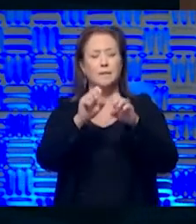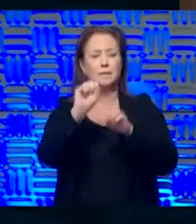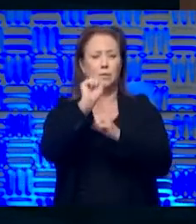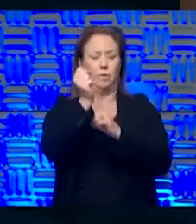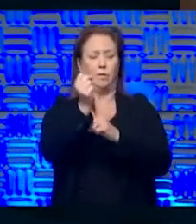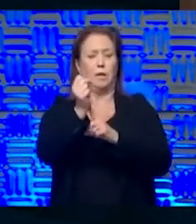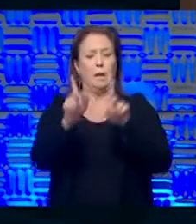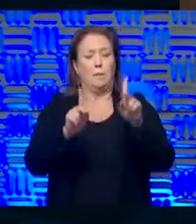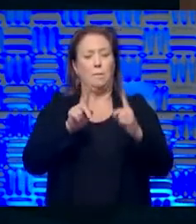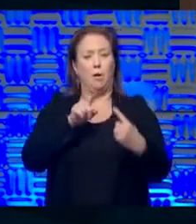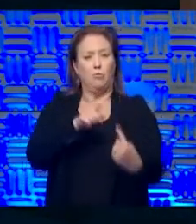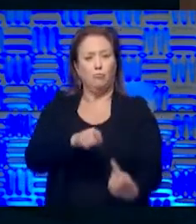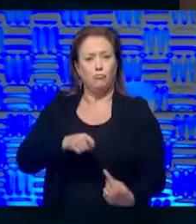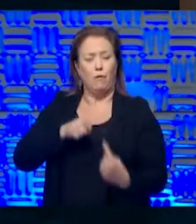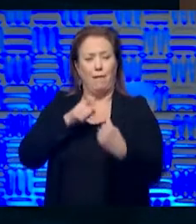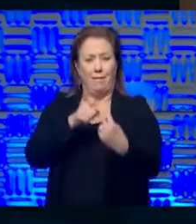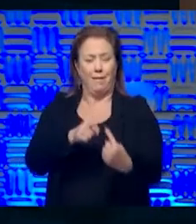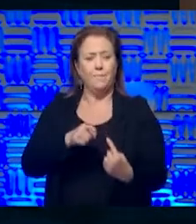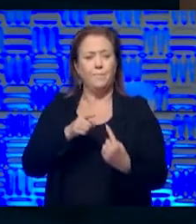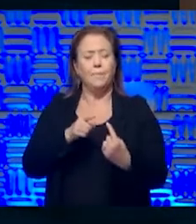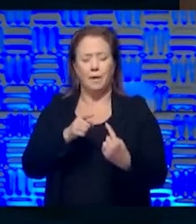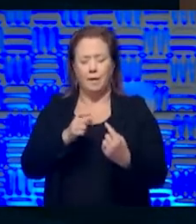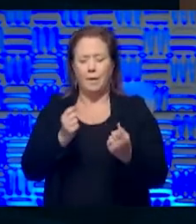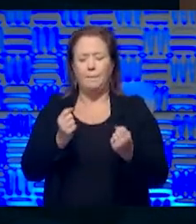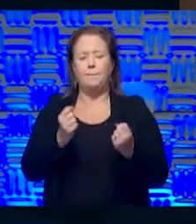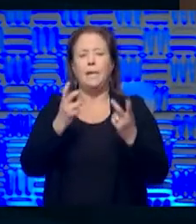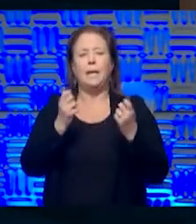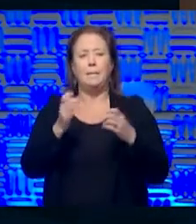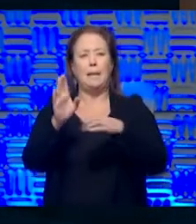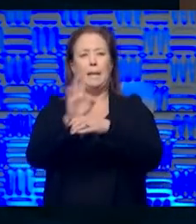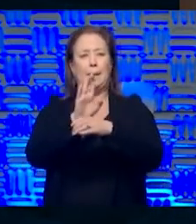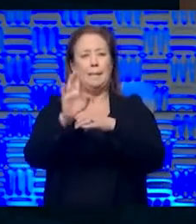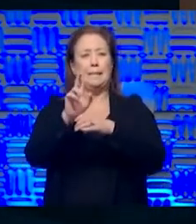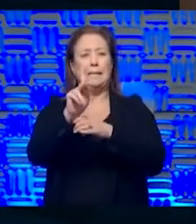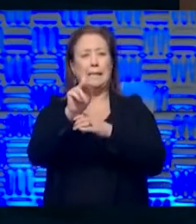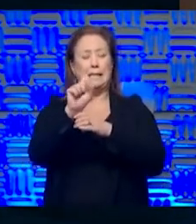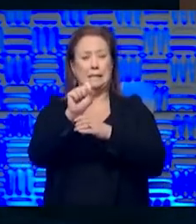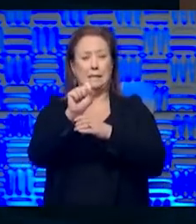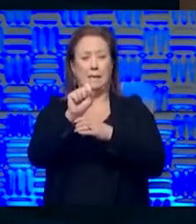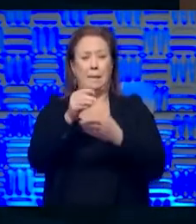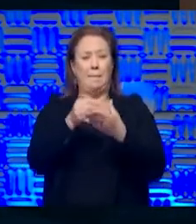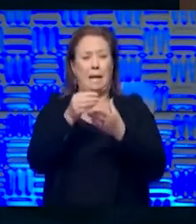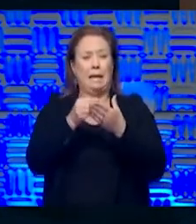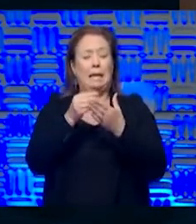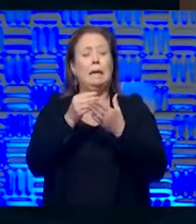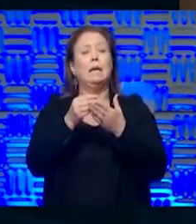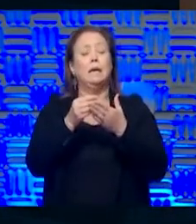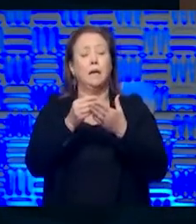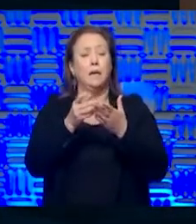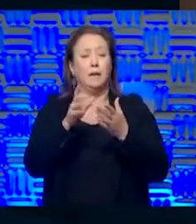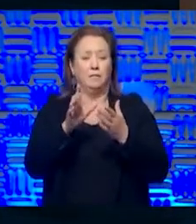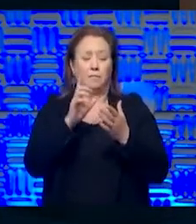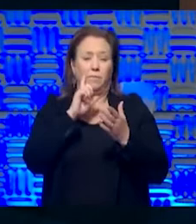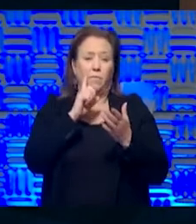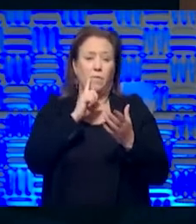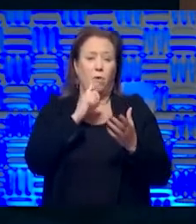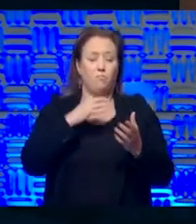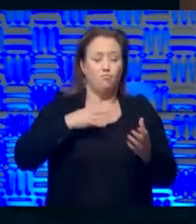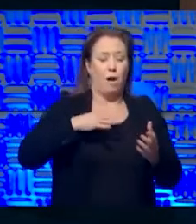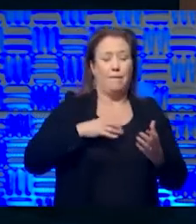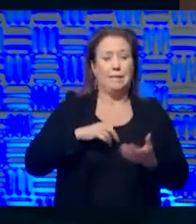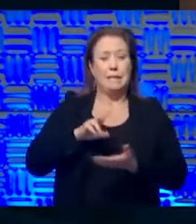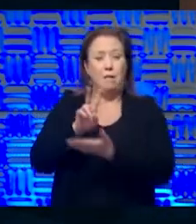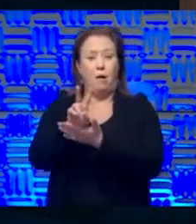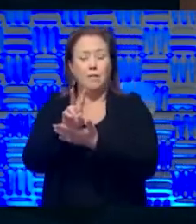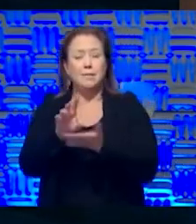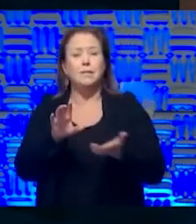and, uh, I represent a state in which many businesses, their margins are pretty minimal. Uh, and often, uh, they're struggling